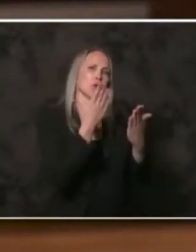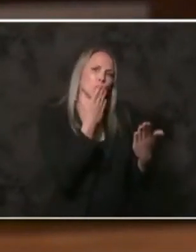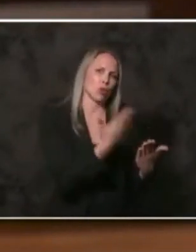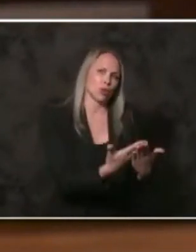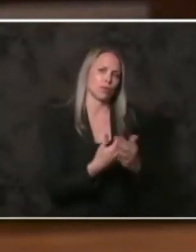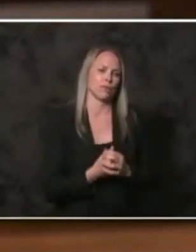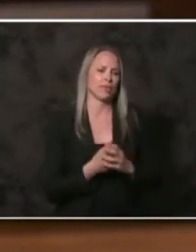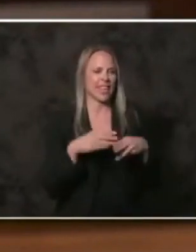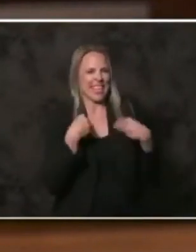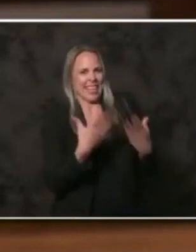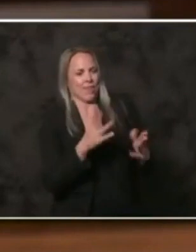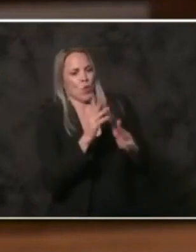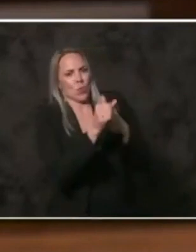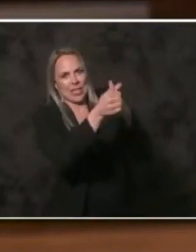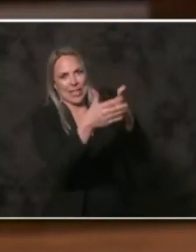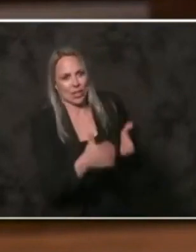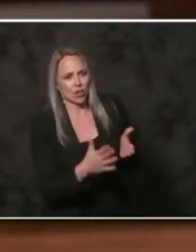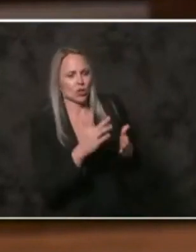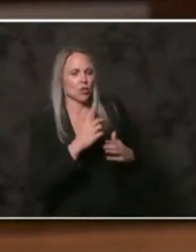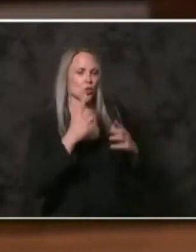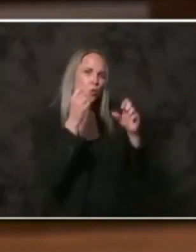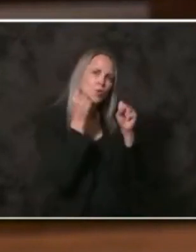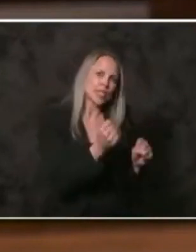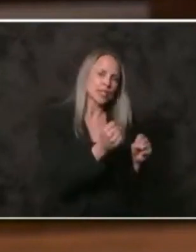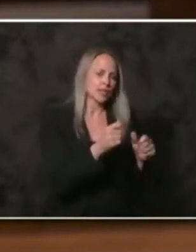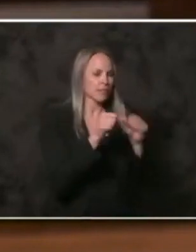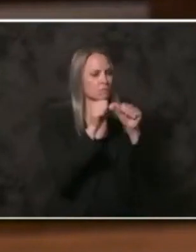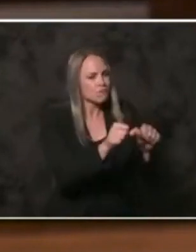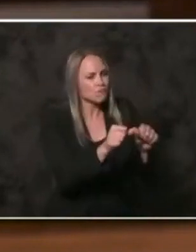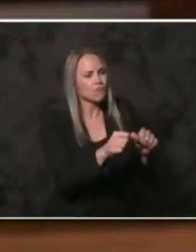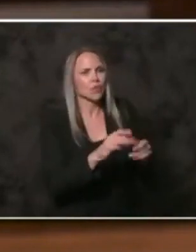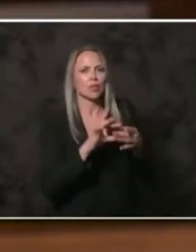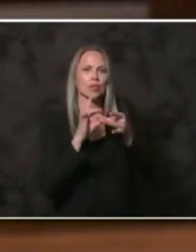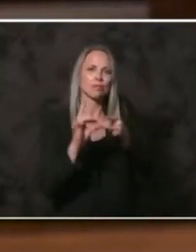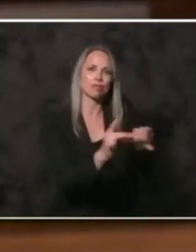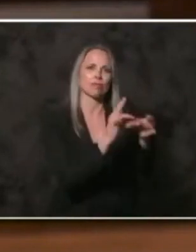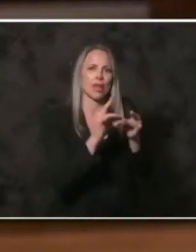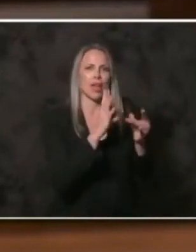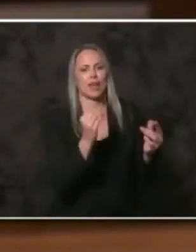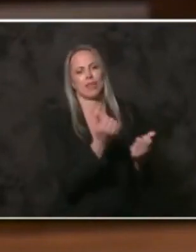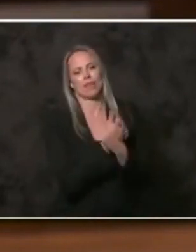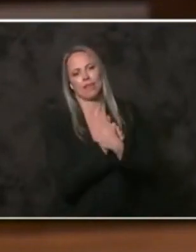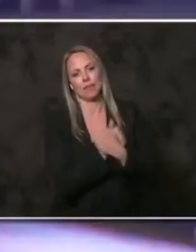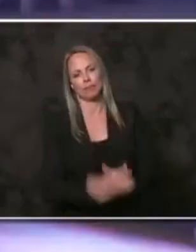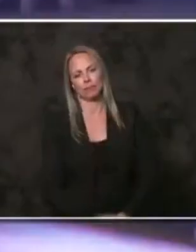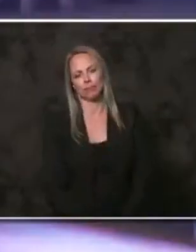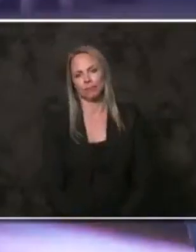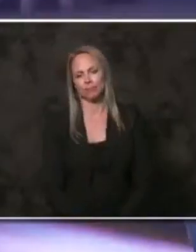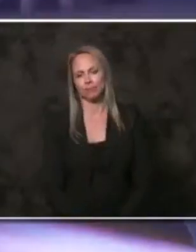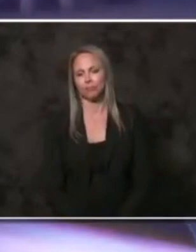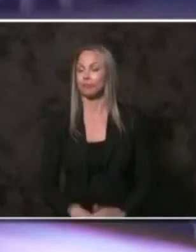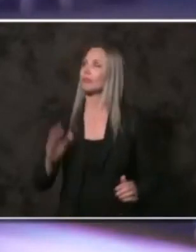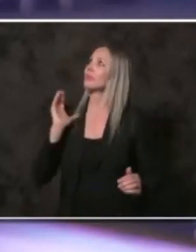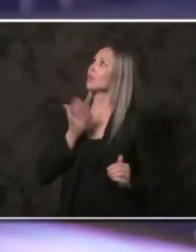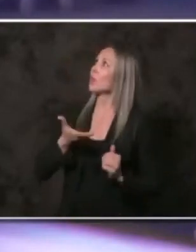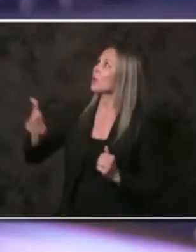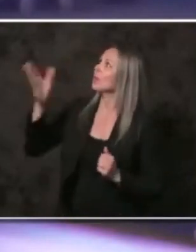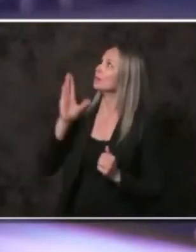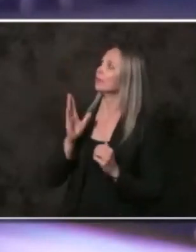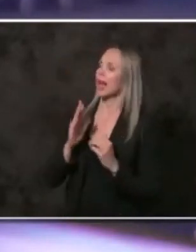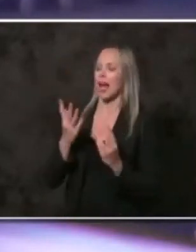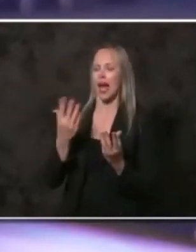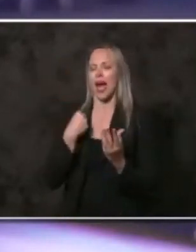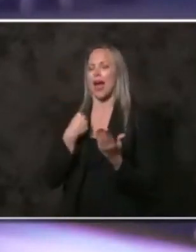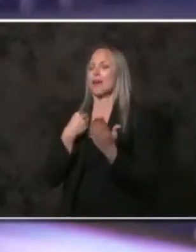Give them resilience, strength, connection, and love. Our God, I